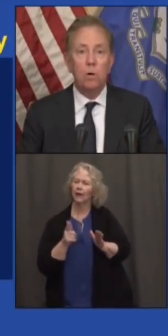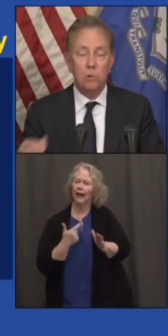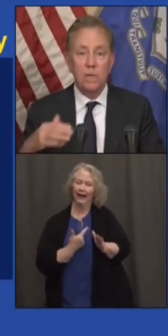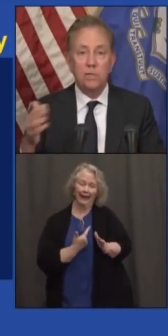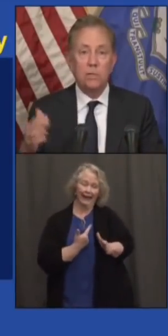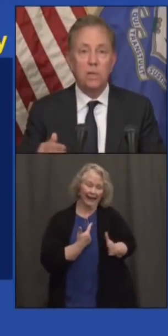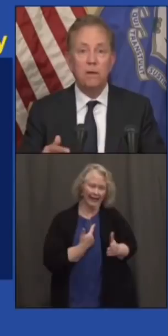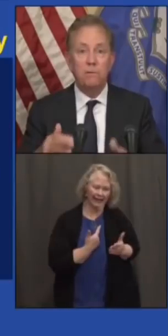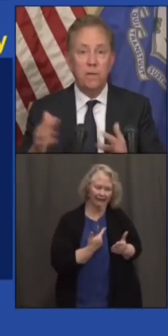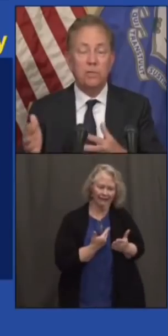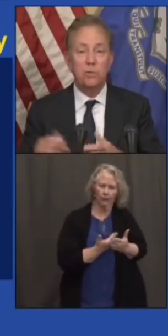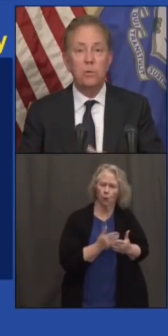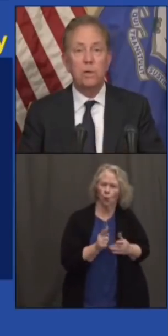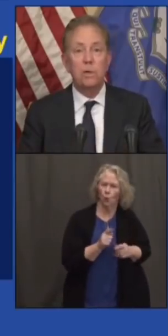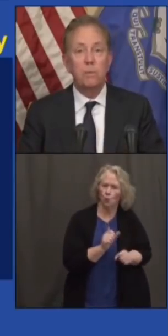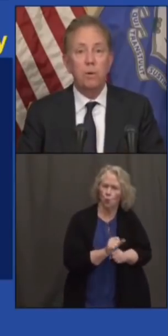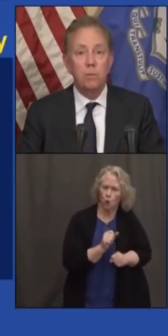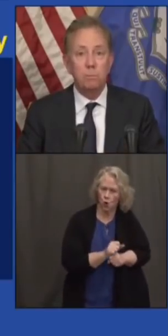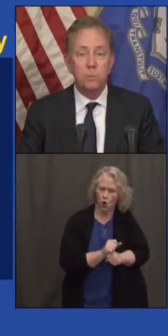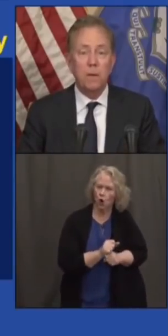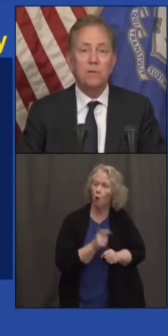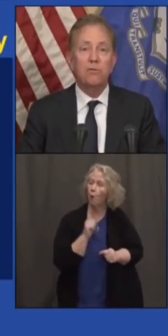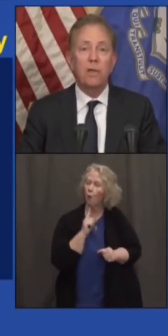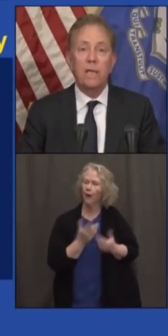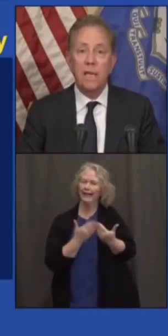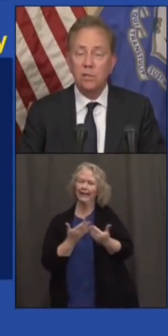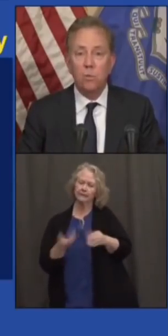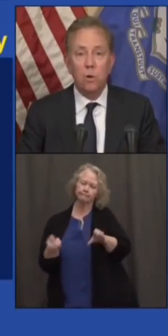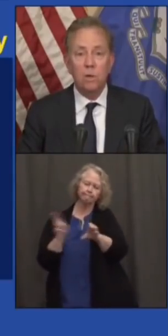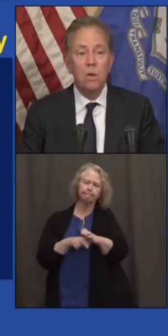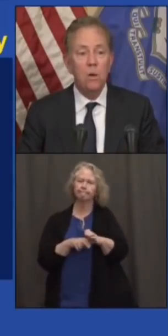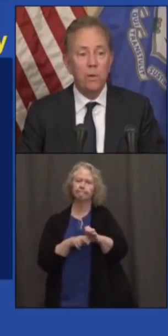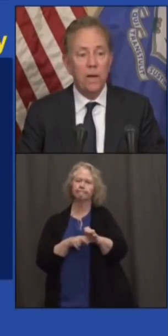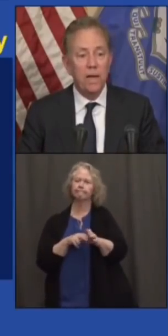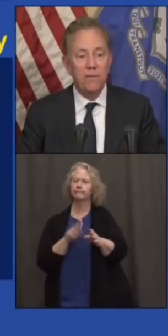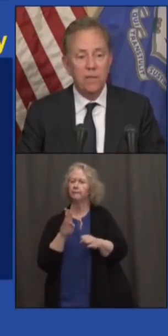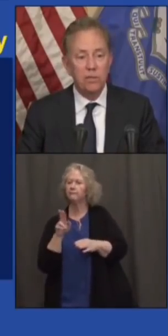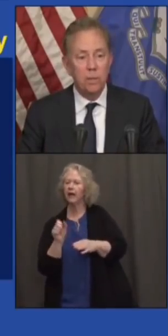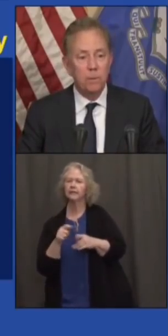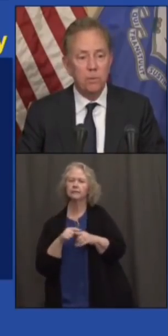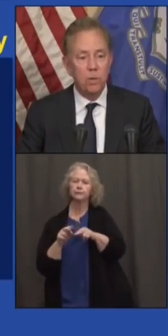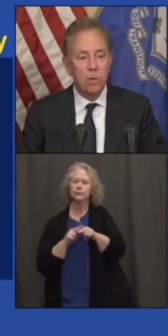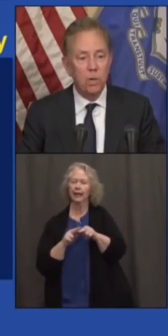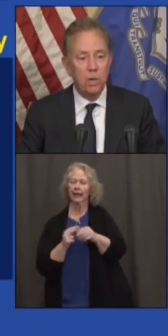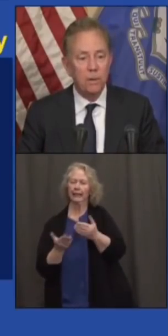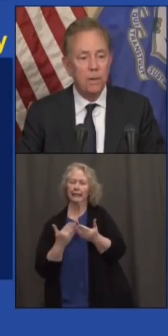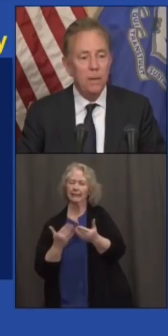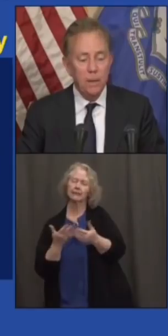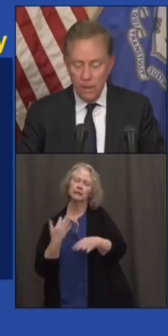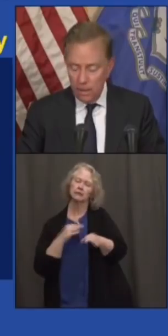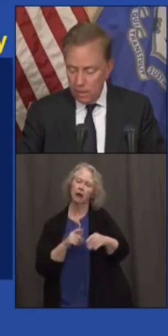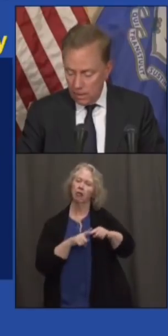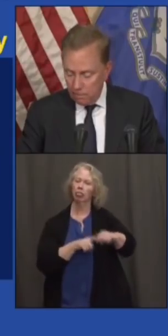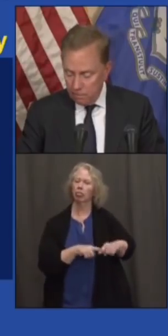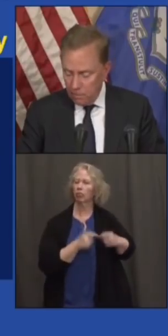they work or at least live next to a commuting spot so they can get to work without having to jump into a car.